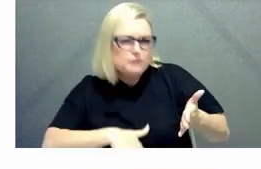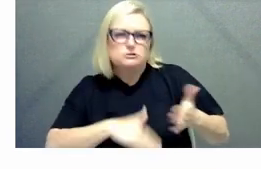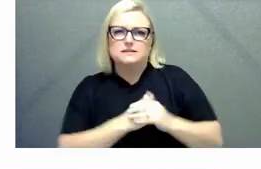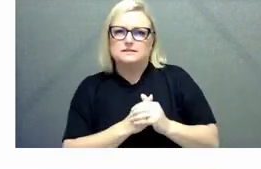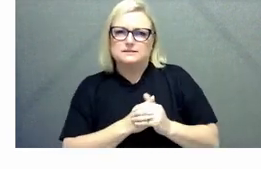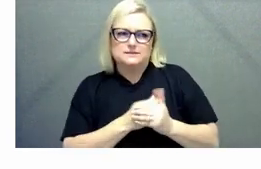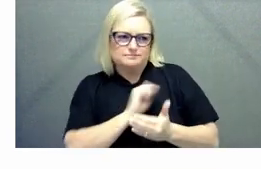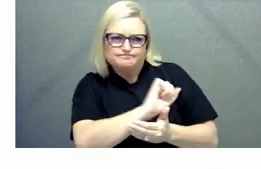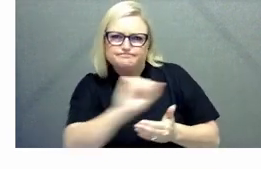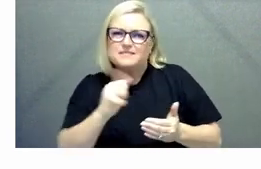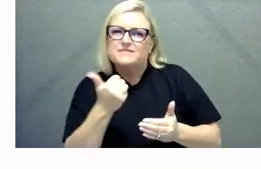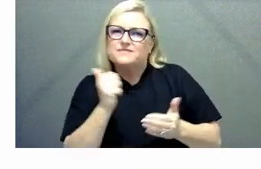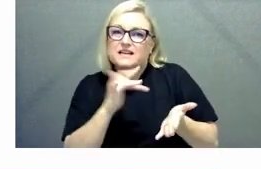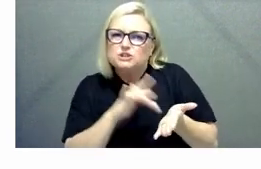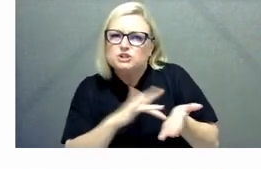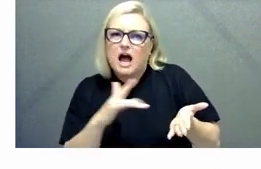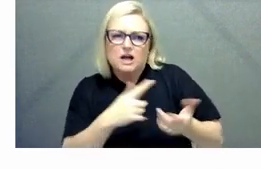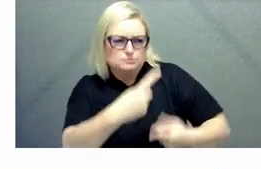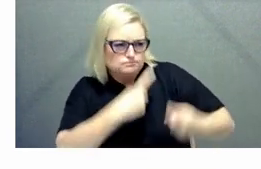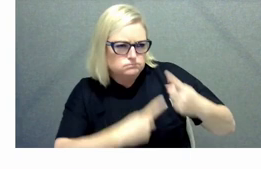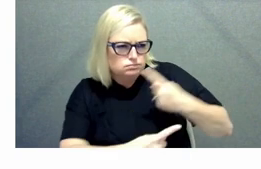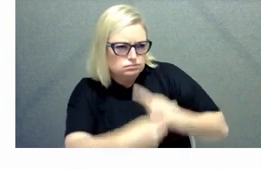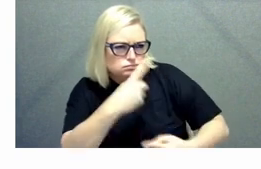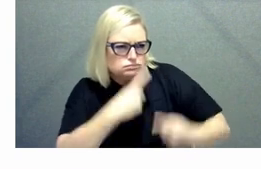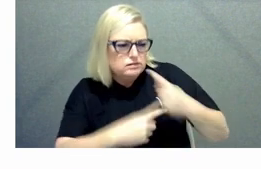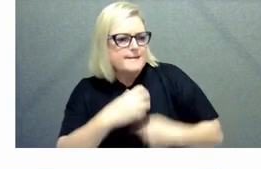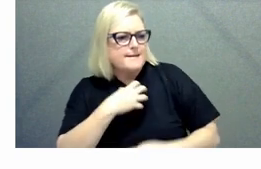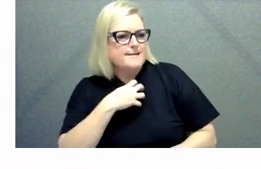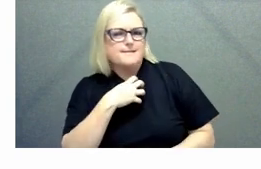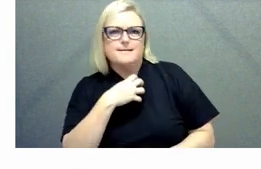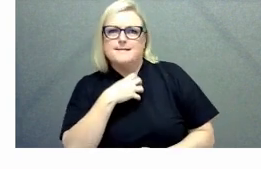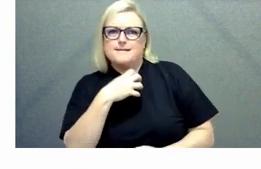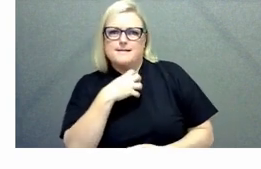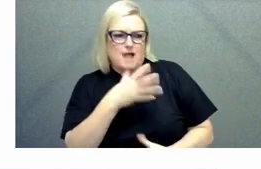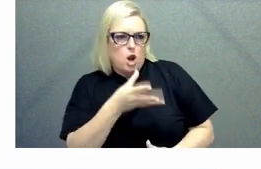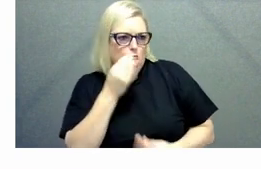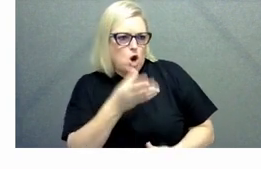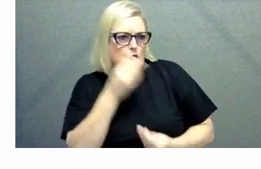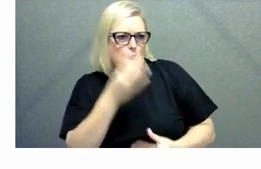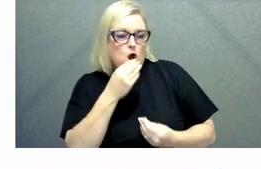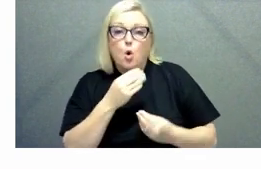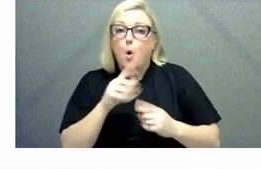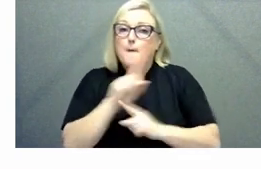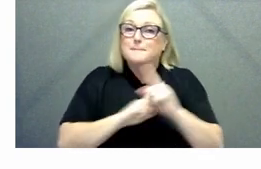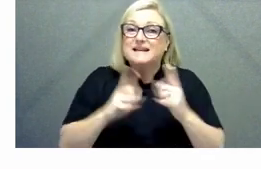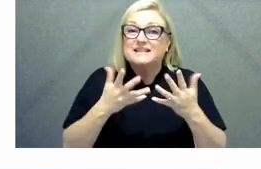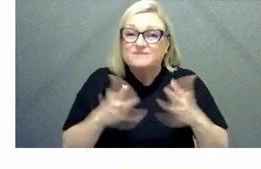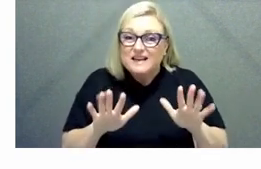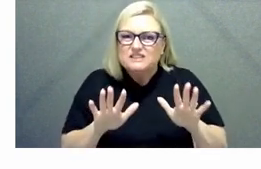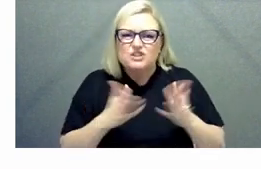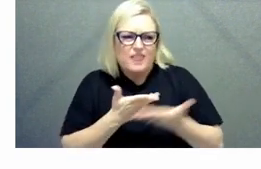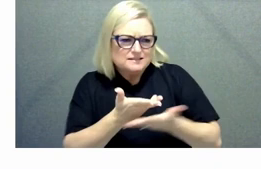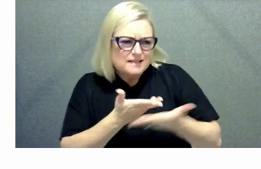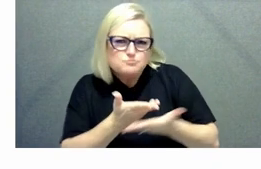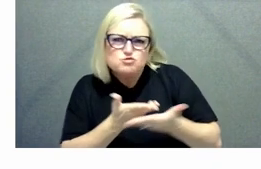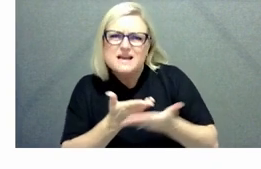reflecting on that day to day after a meeting after a brief after a know a particular interaction what do we learn